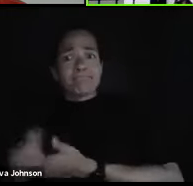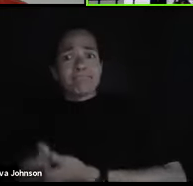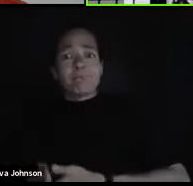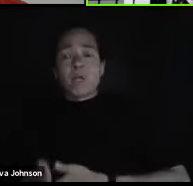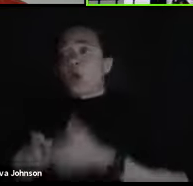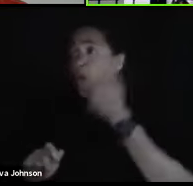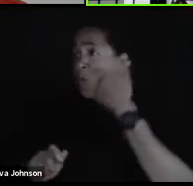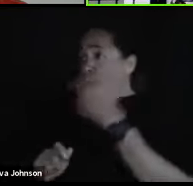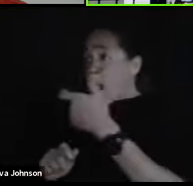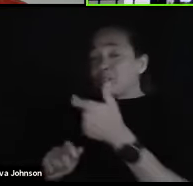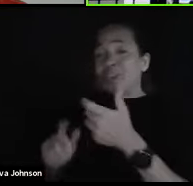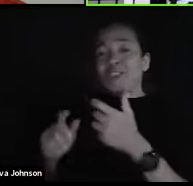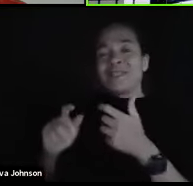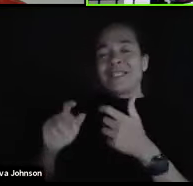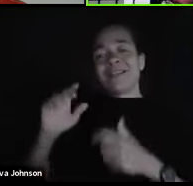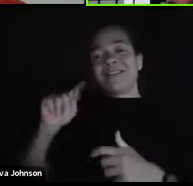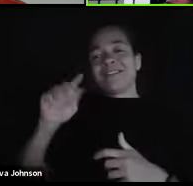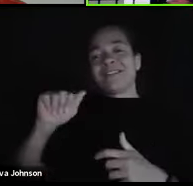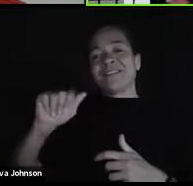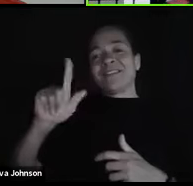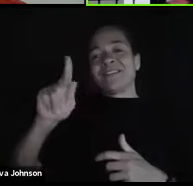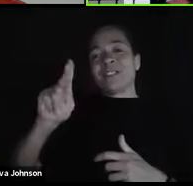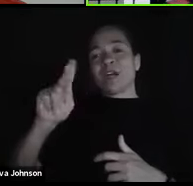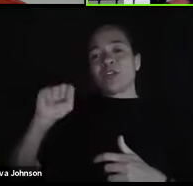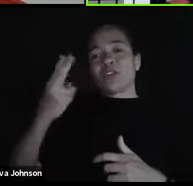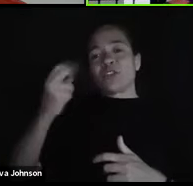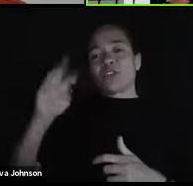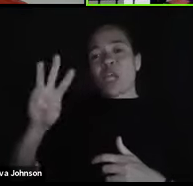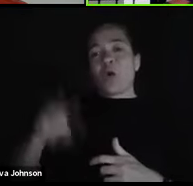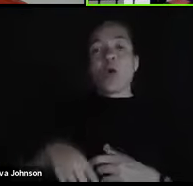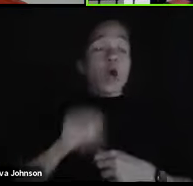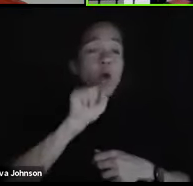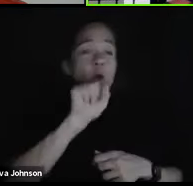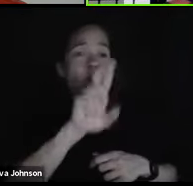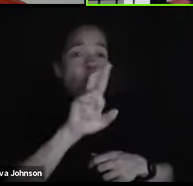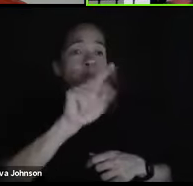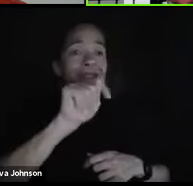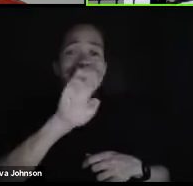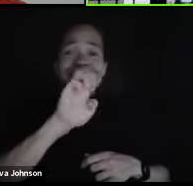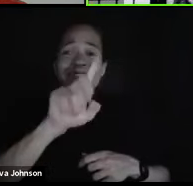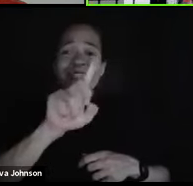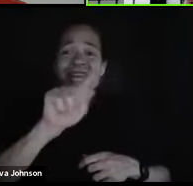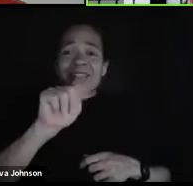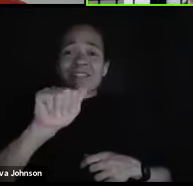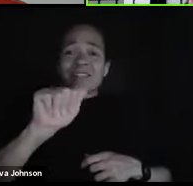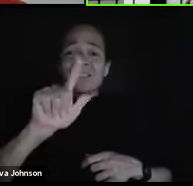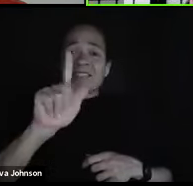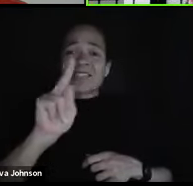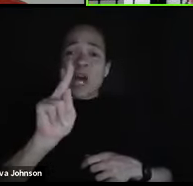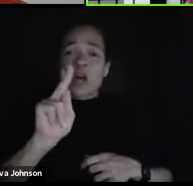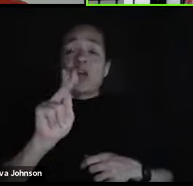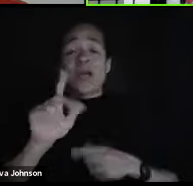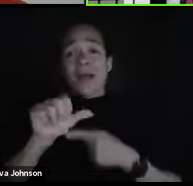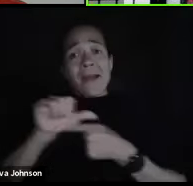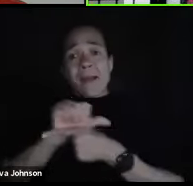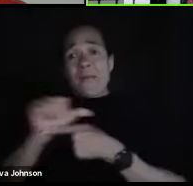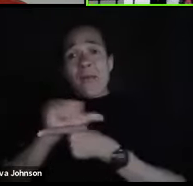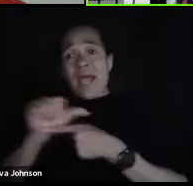show or looking up a TED talk, a TED talk that you're interested in on YouTube. Look up a TED talk and practice